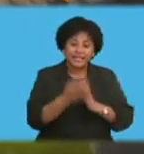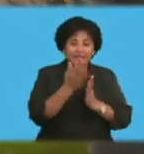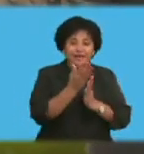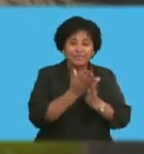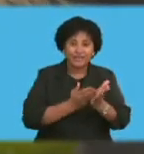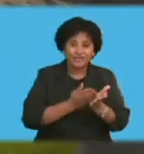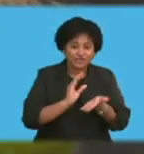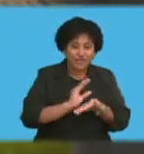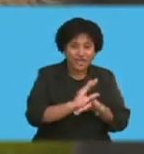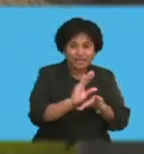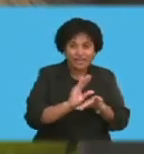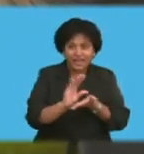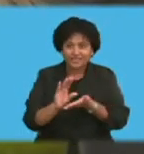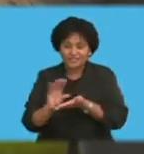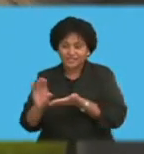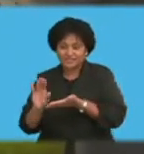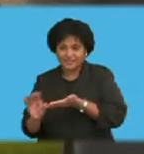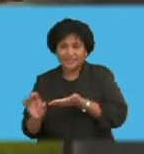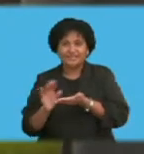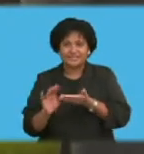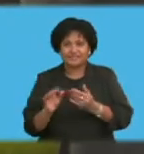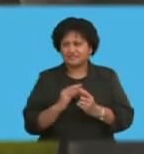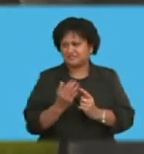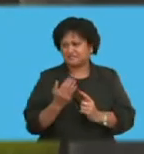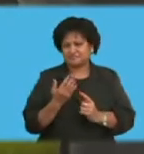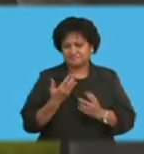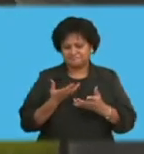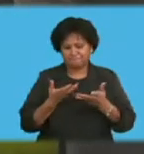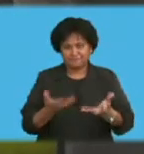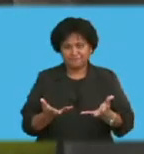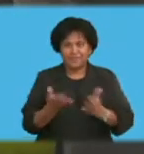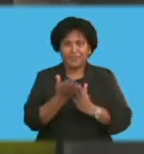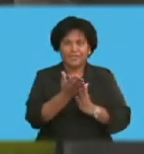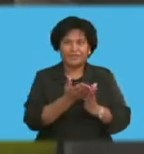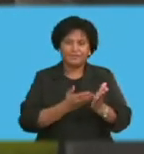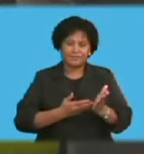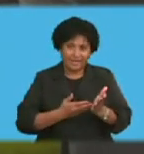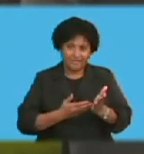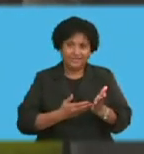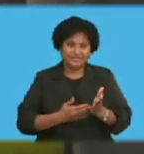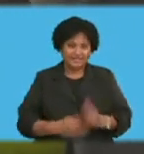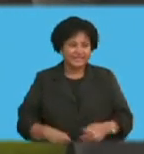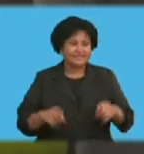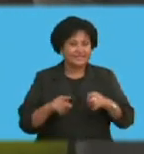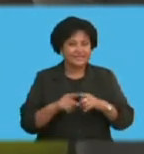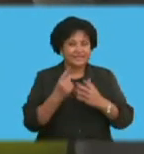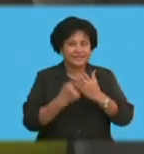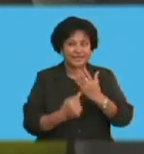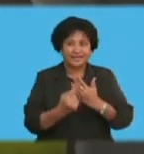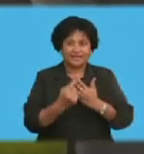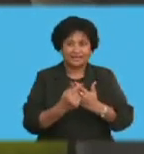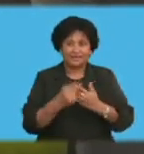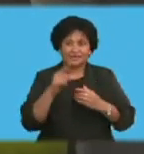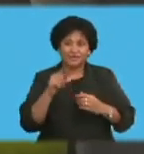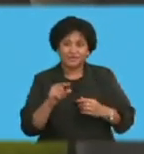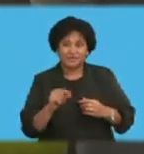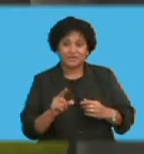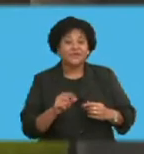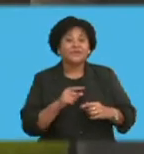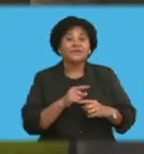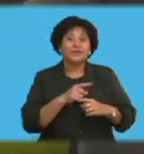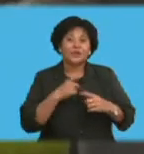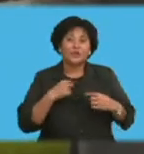budget that's laid out before Parliament, and the practice that we've obviously had is that we make the budgetary